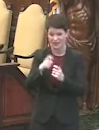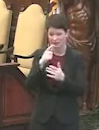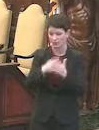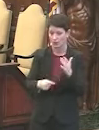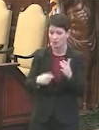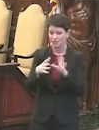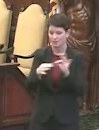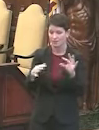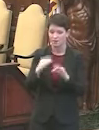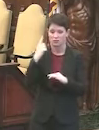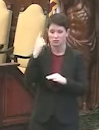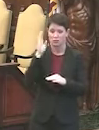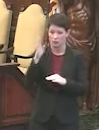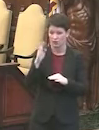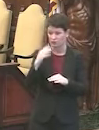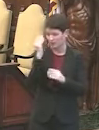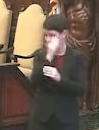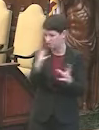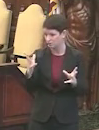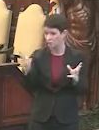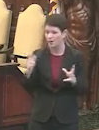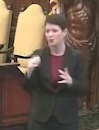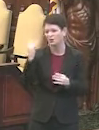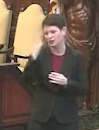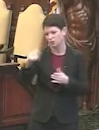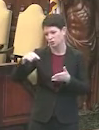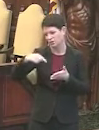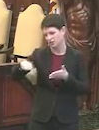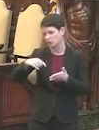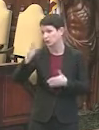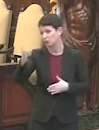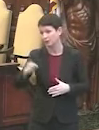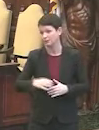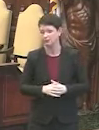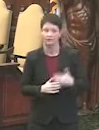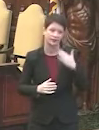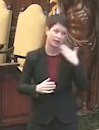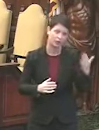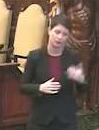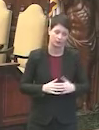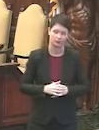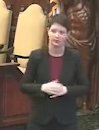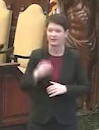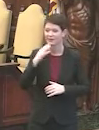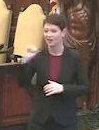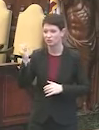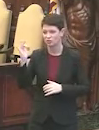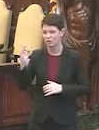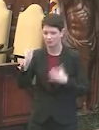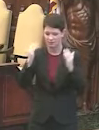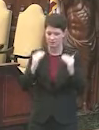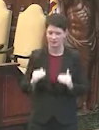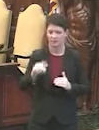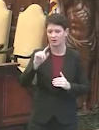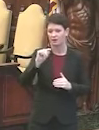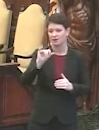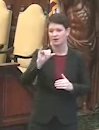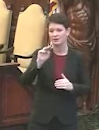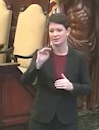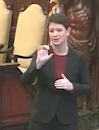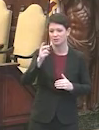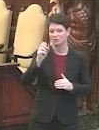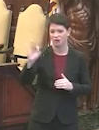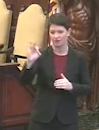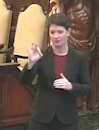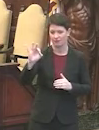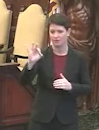what that message will be. I'm sure there'll be something later in the week. Thank you. Thanks, Jeff. Next up, have Tim Check from